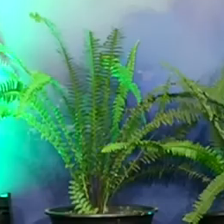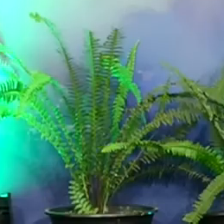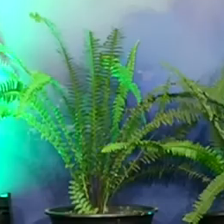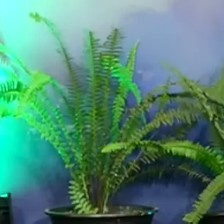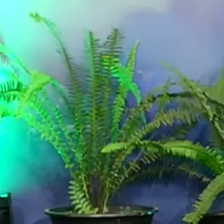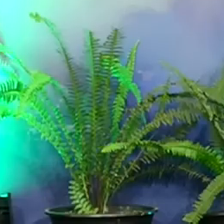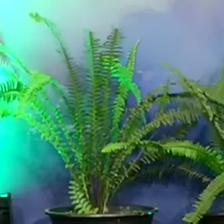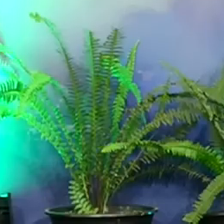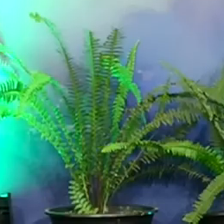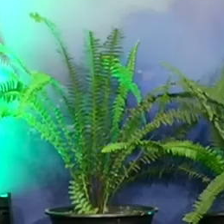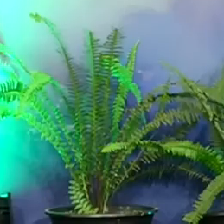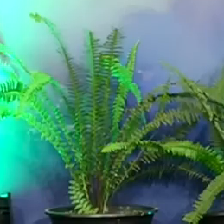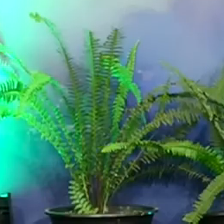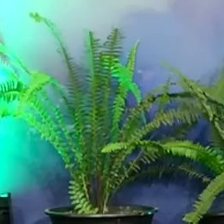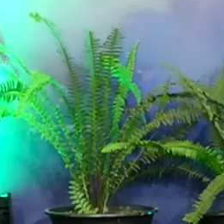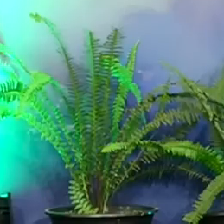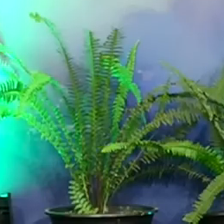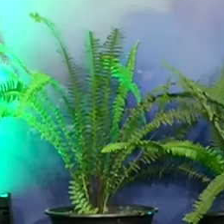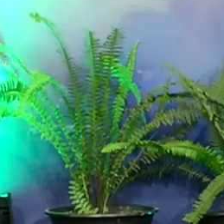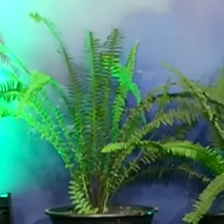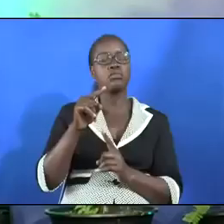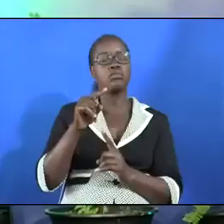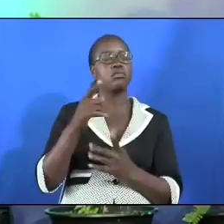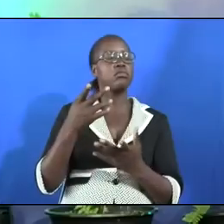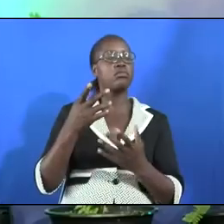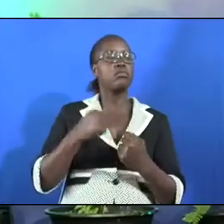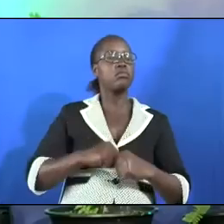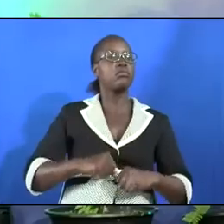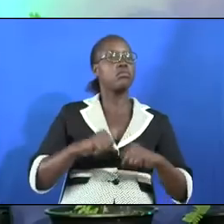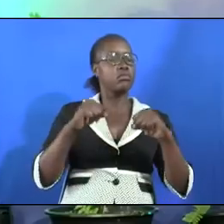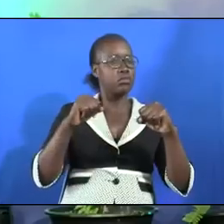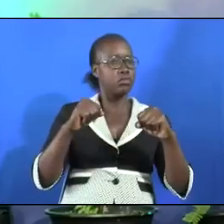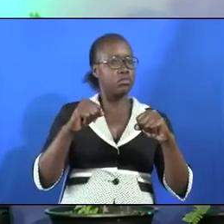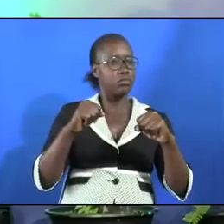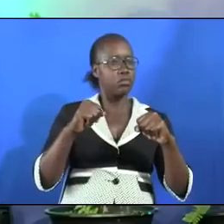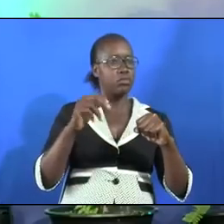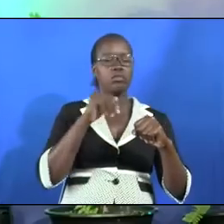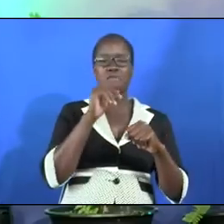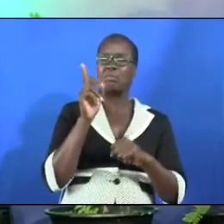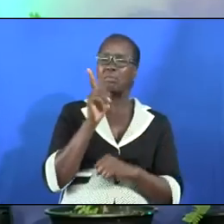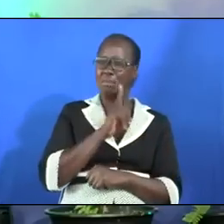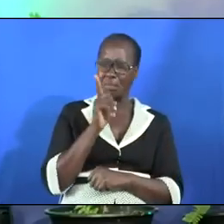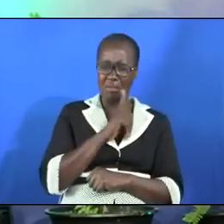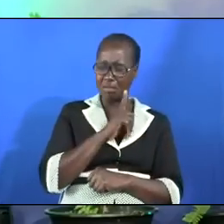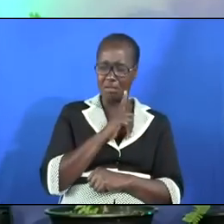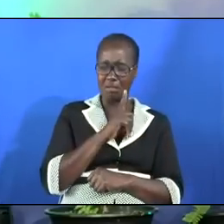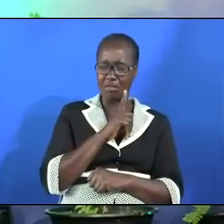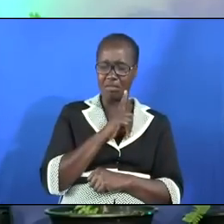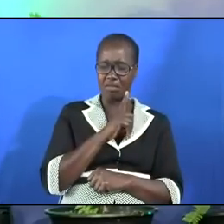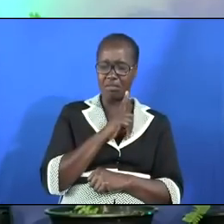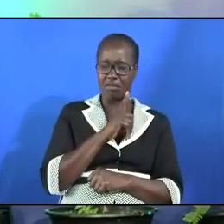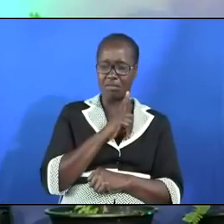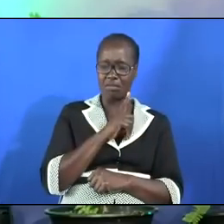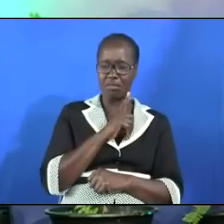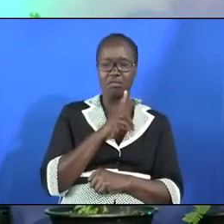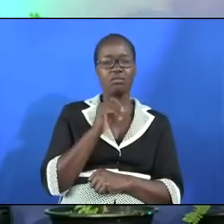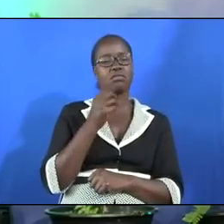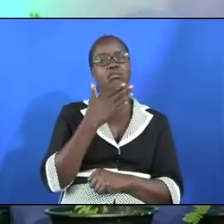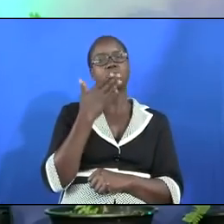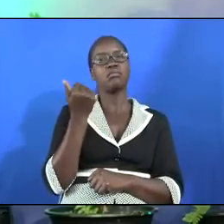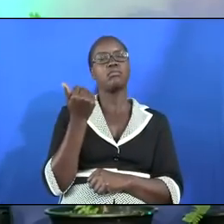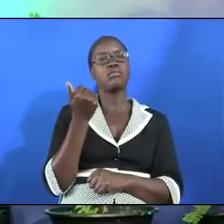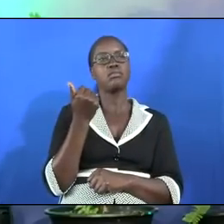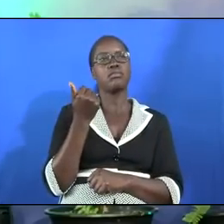to his to her captor who instead of being bitter was better